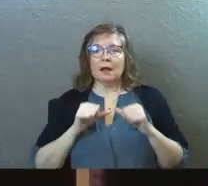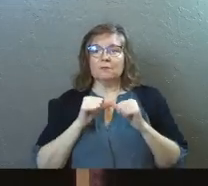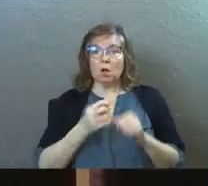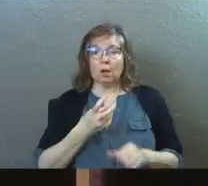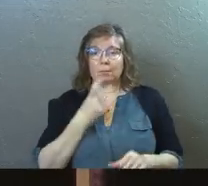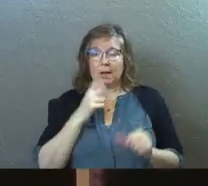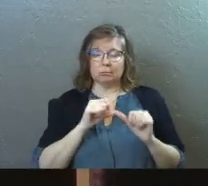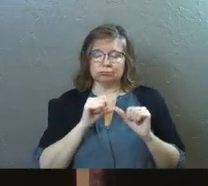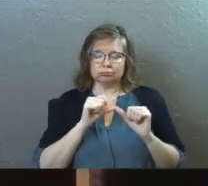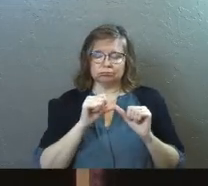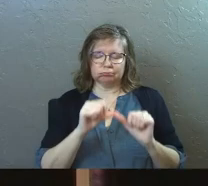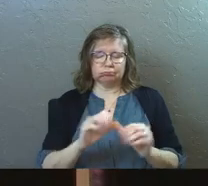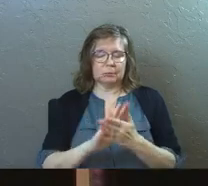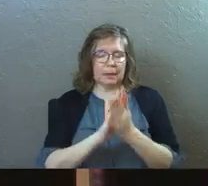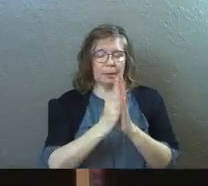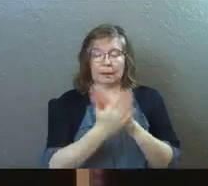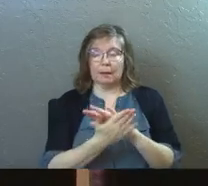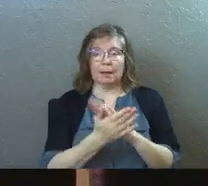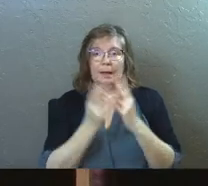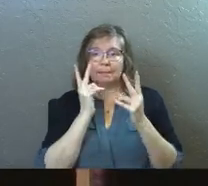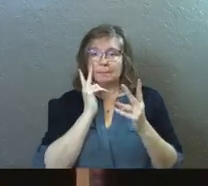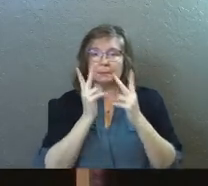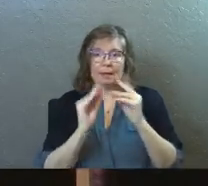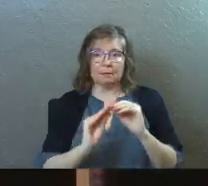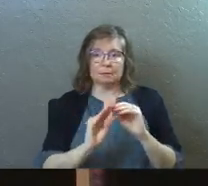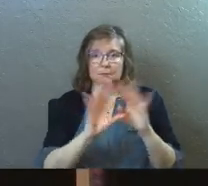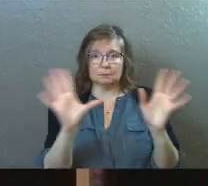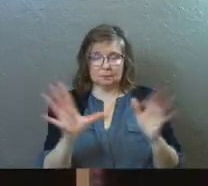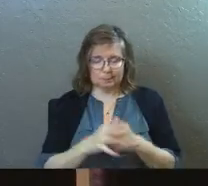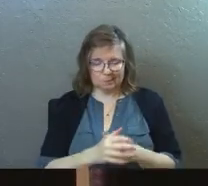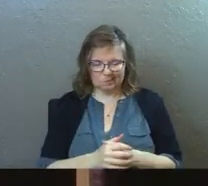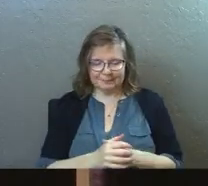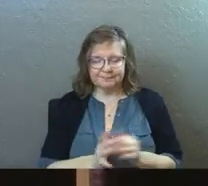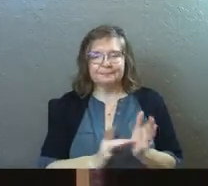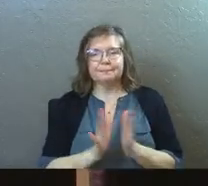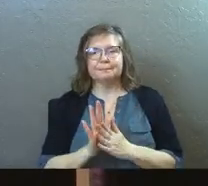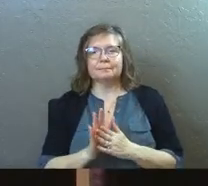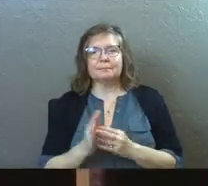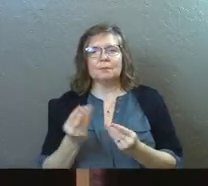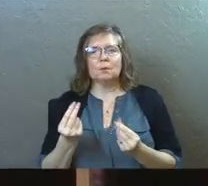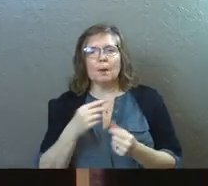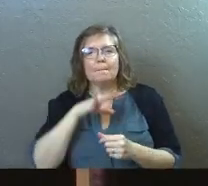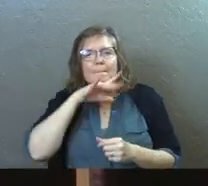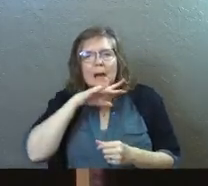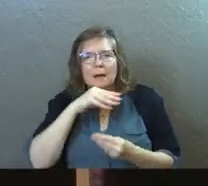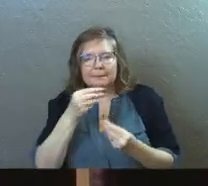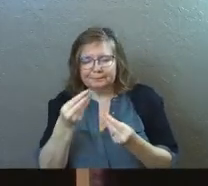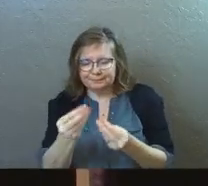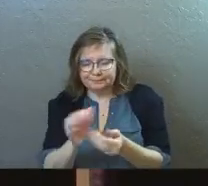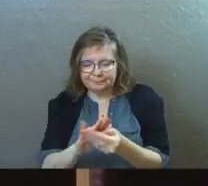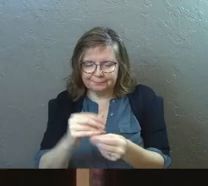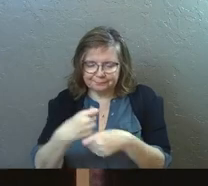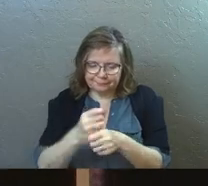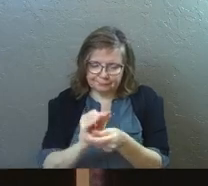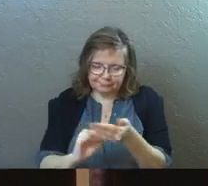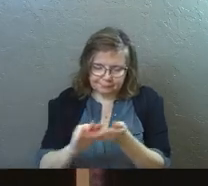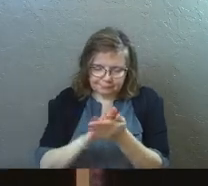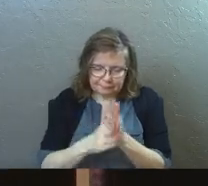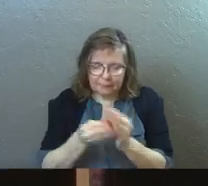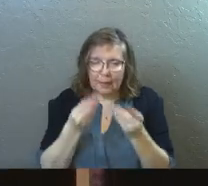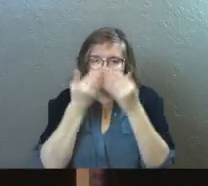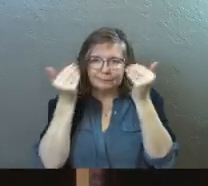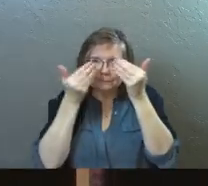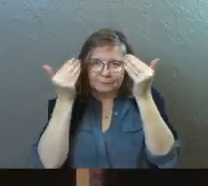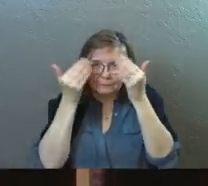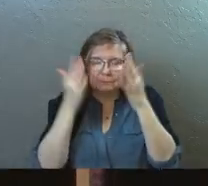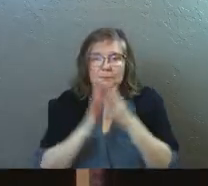blindness that's going to turn into sight. And so Jesus does some stuff with some mud and like puts it on the guy's eyes, and it's a whole thing. And you should